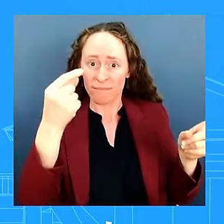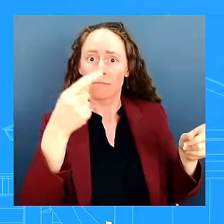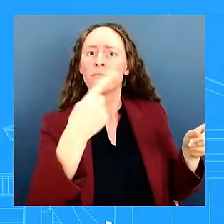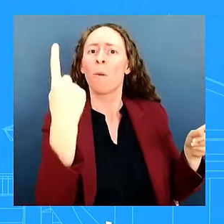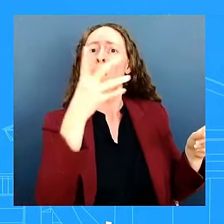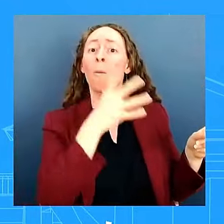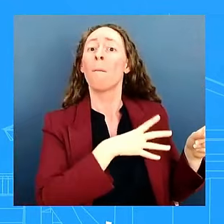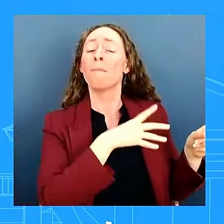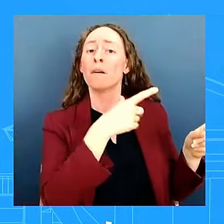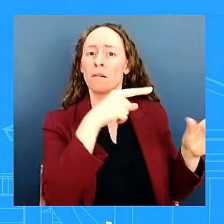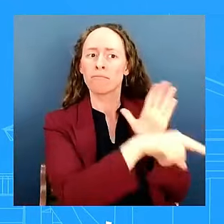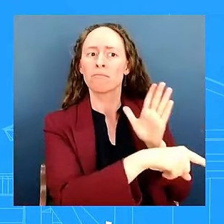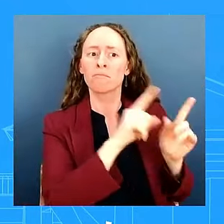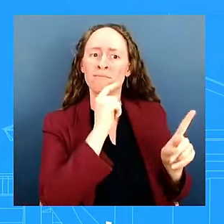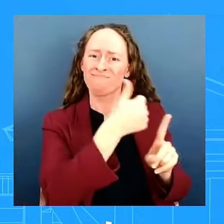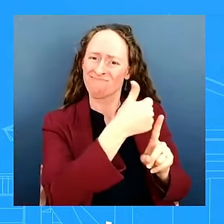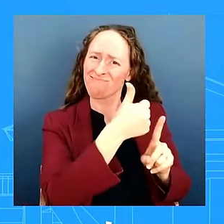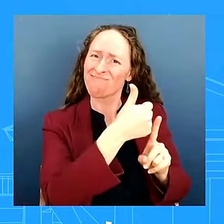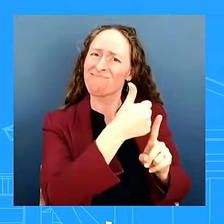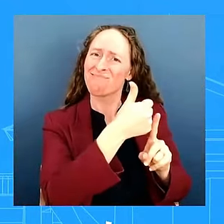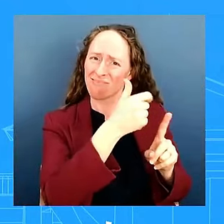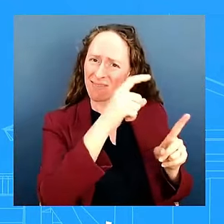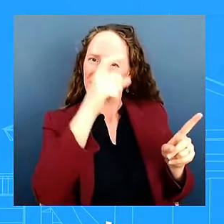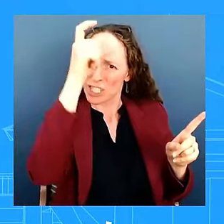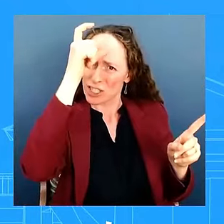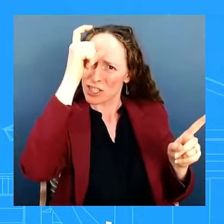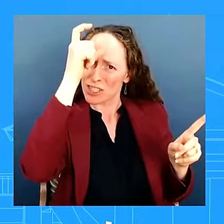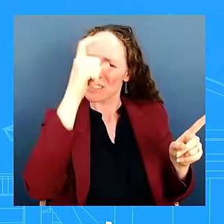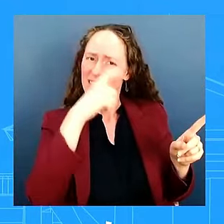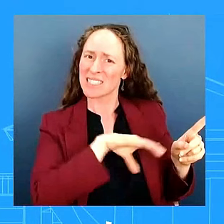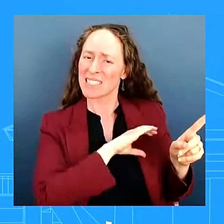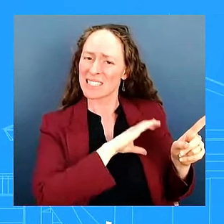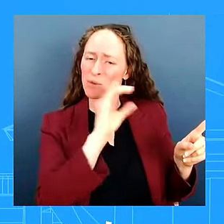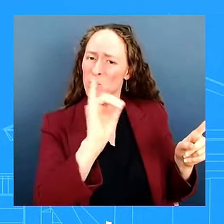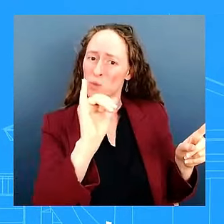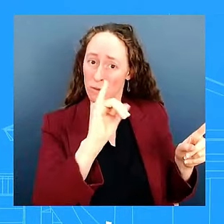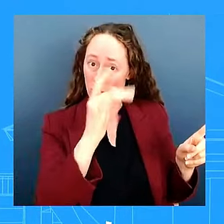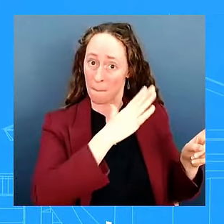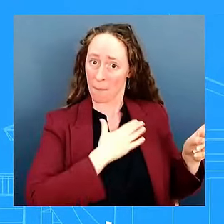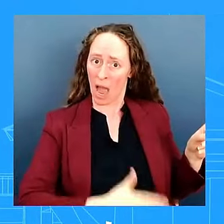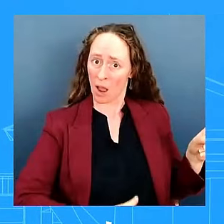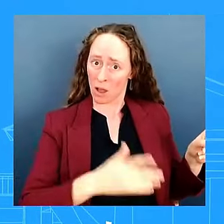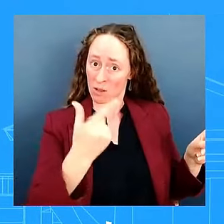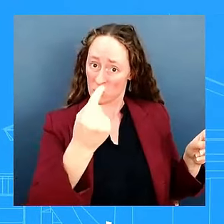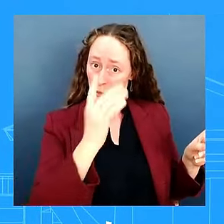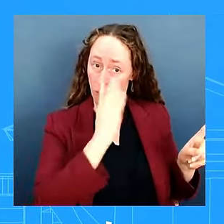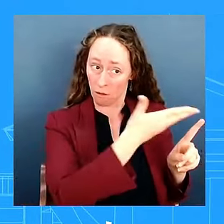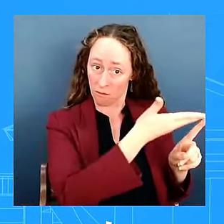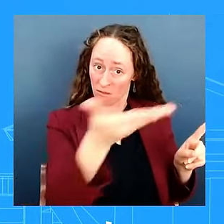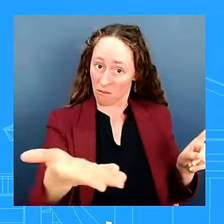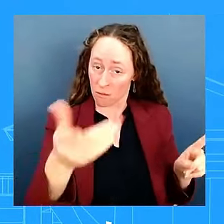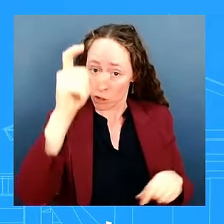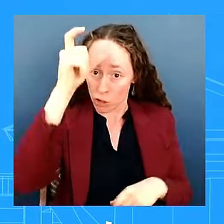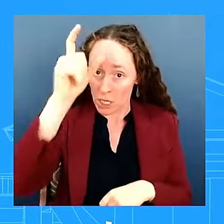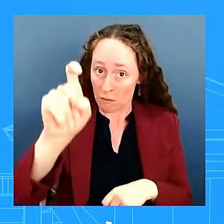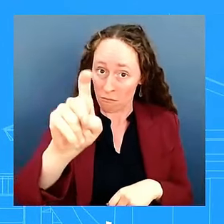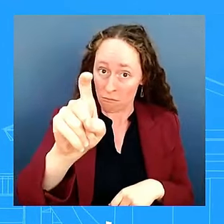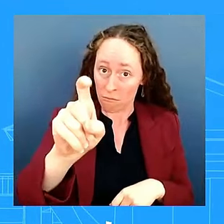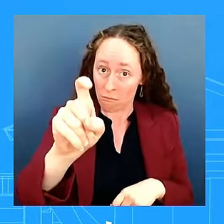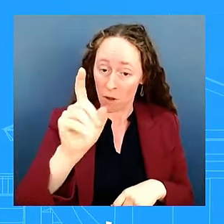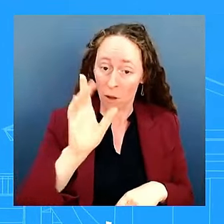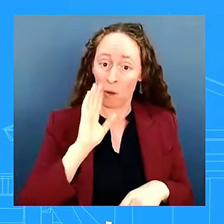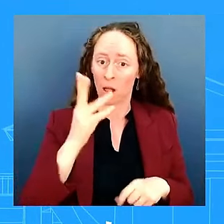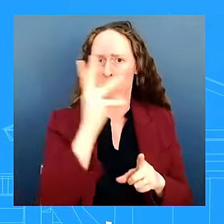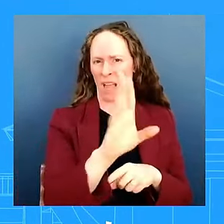is the administration involved in bringing her remains back to turkey and how do you respond to turkish anger both from the government and the citizens